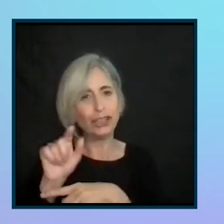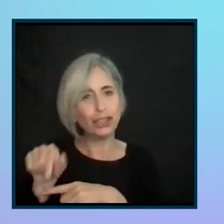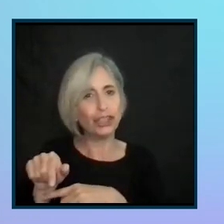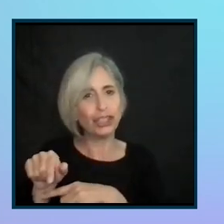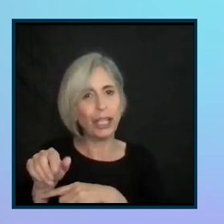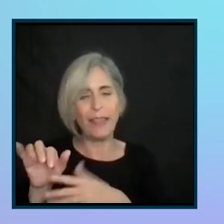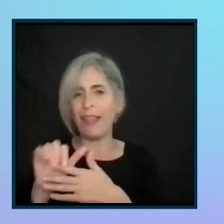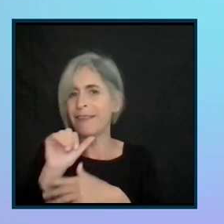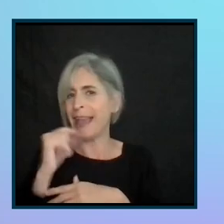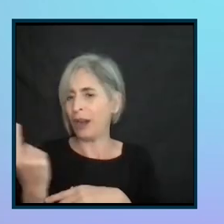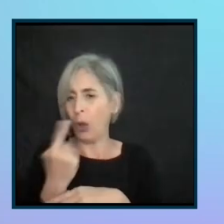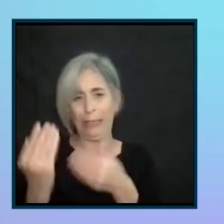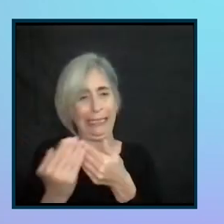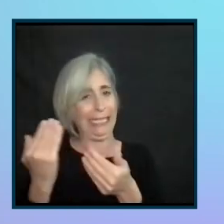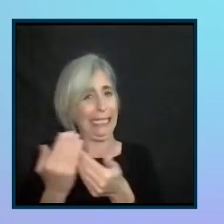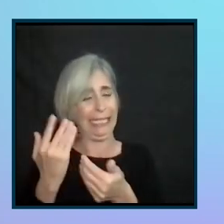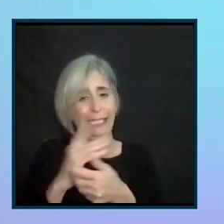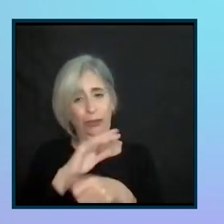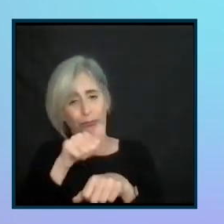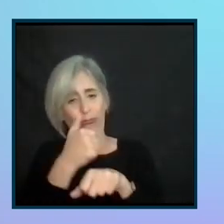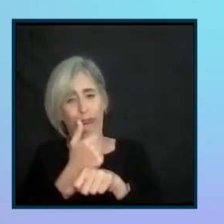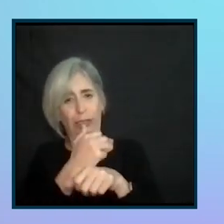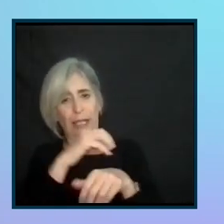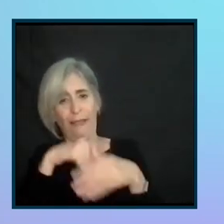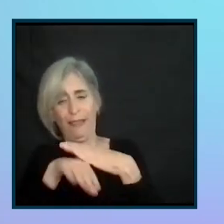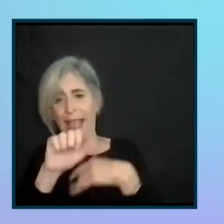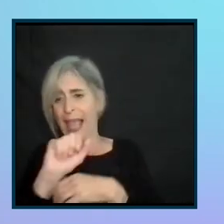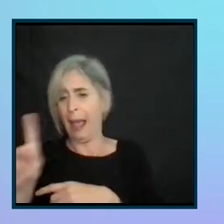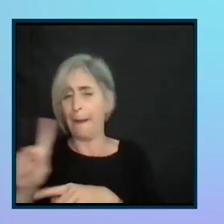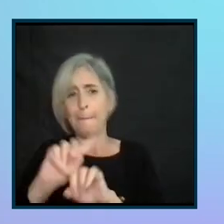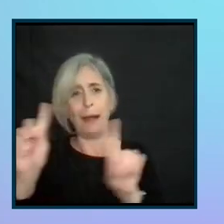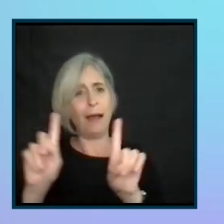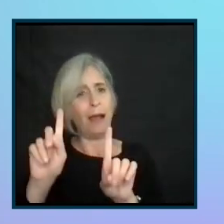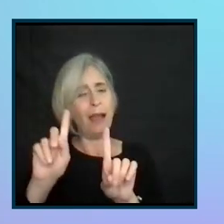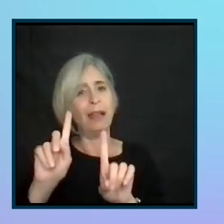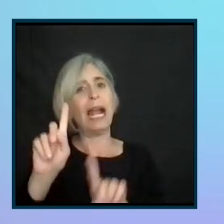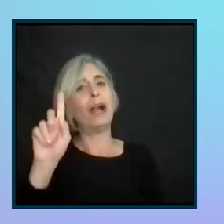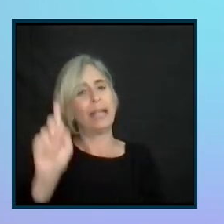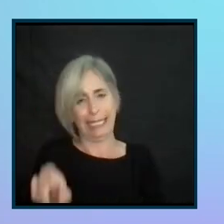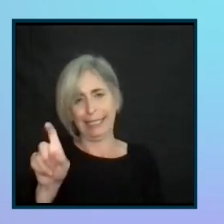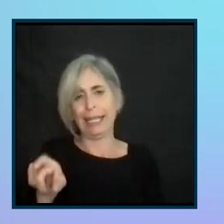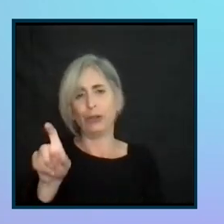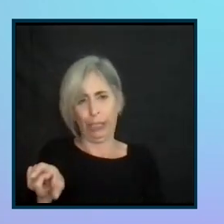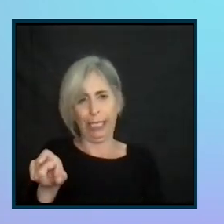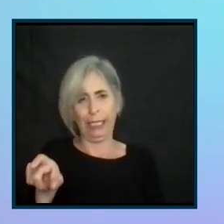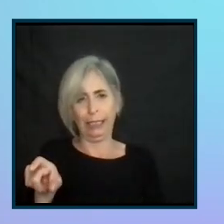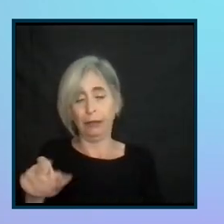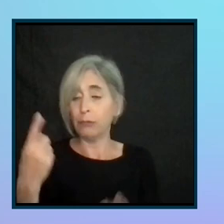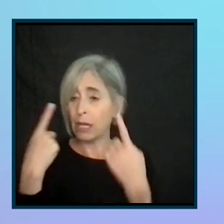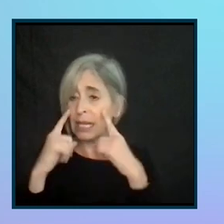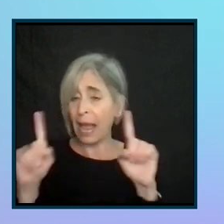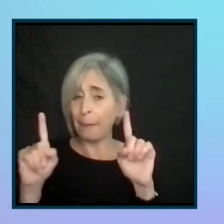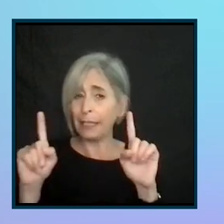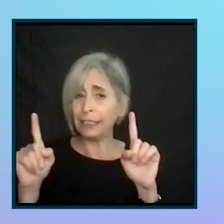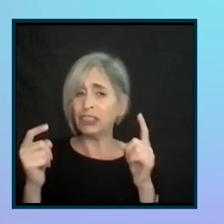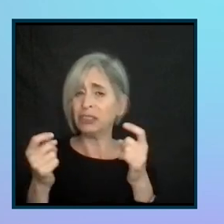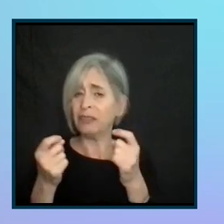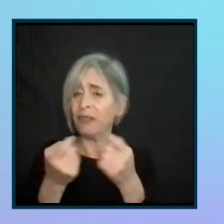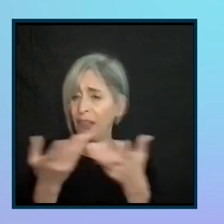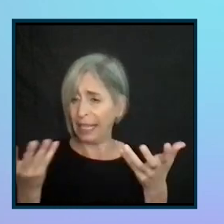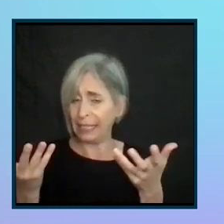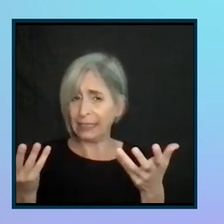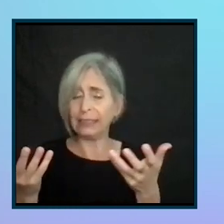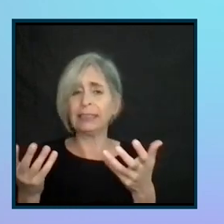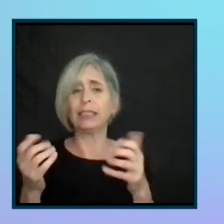aren't always the easiest thing to build into the app, but are very necessary. So we accomplished a couple of things here with the all blind